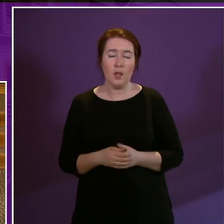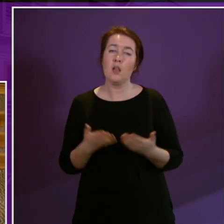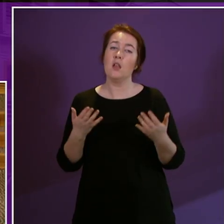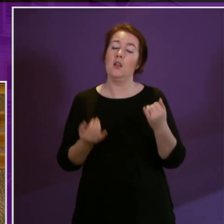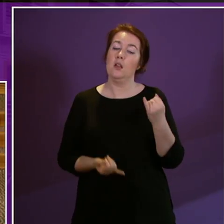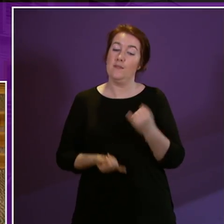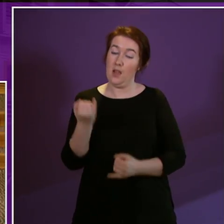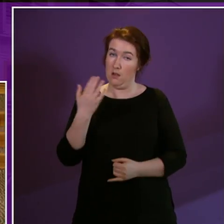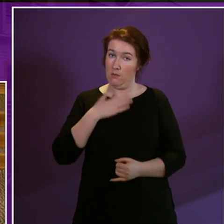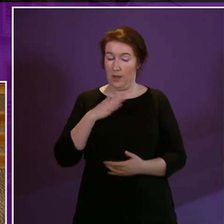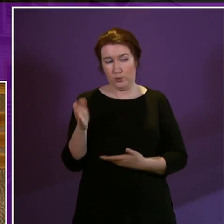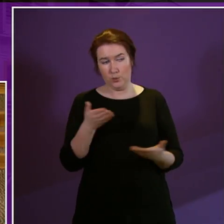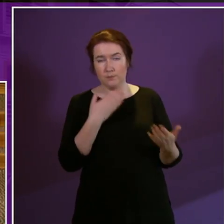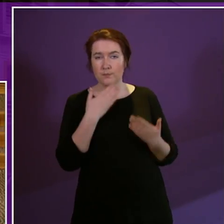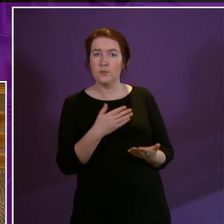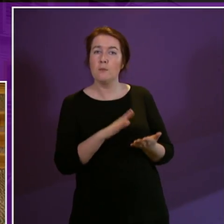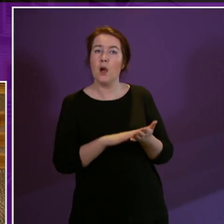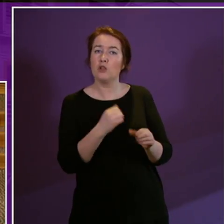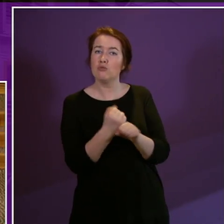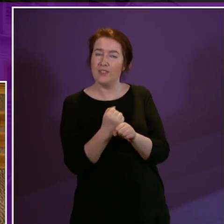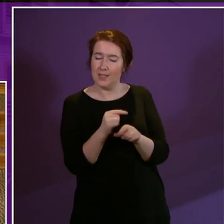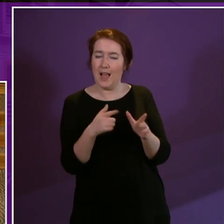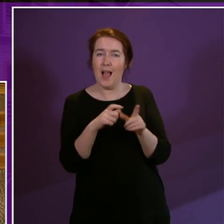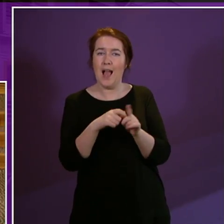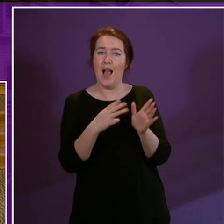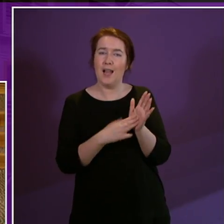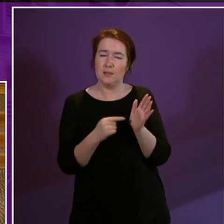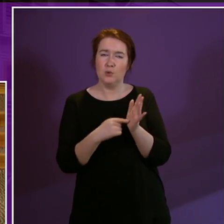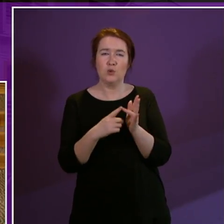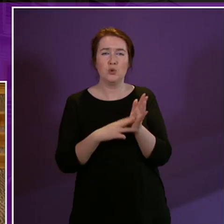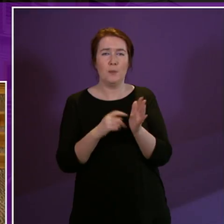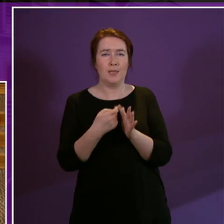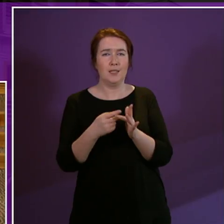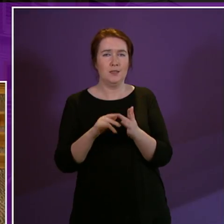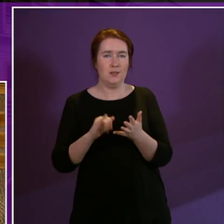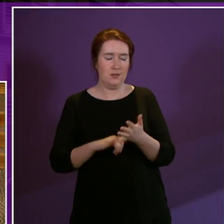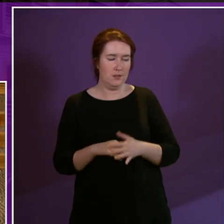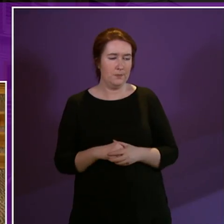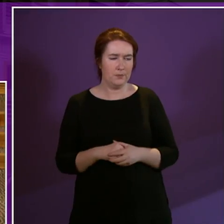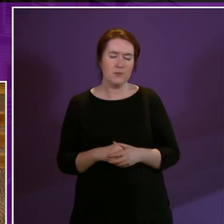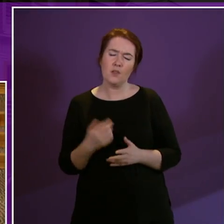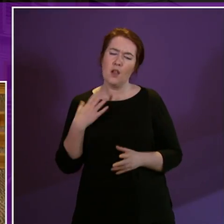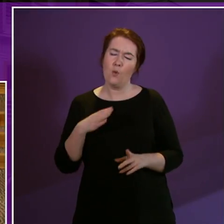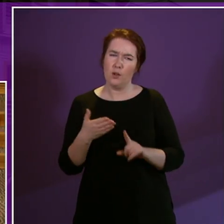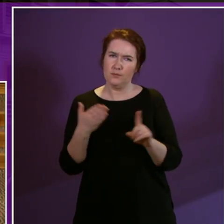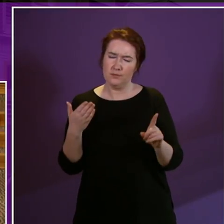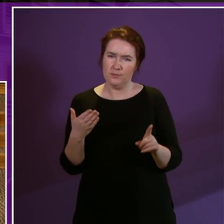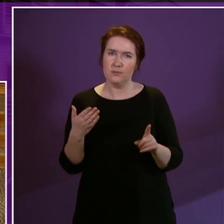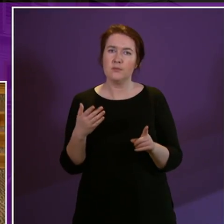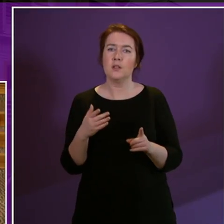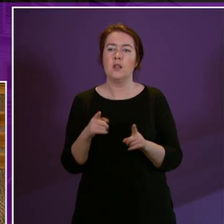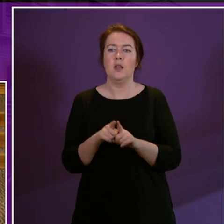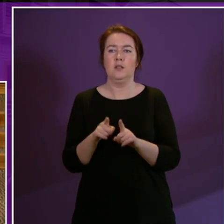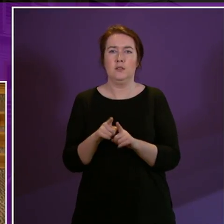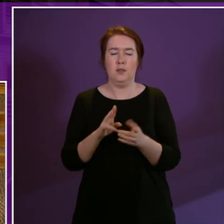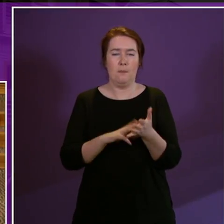me turn to Mark Griffin and Adam Tompkins I want to recognise before I go any further the pivotal role